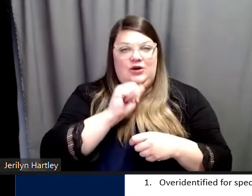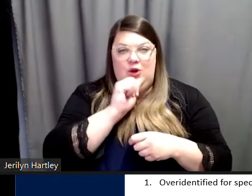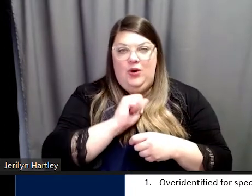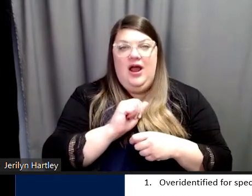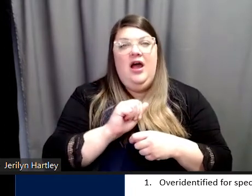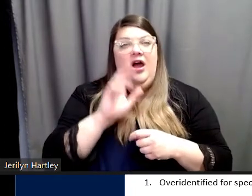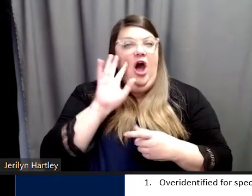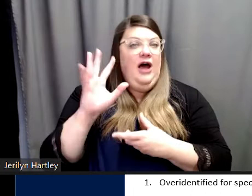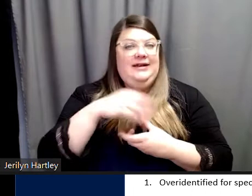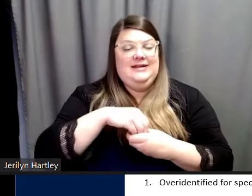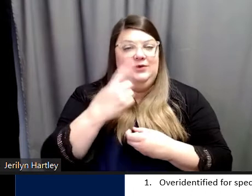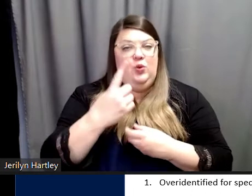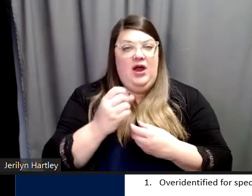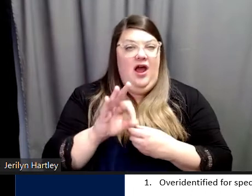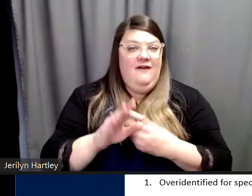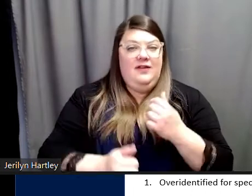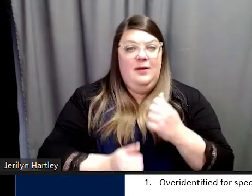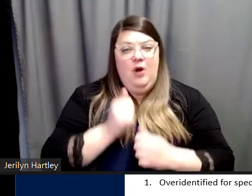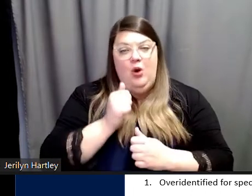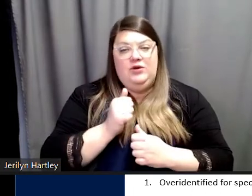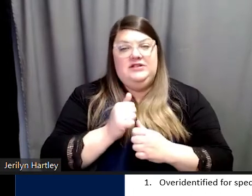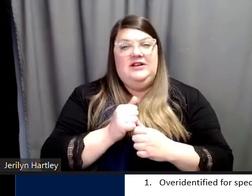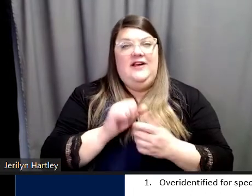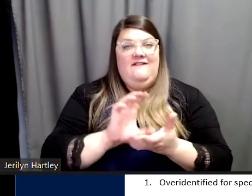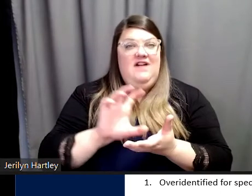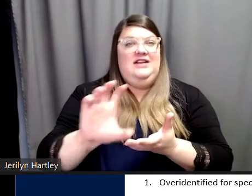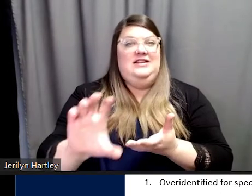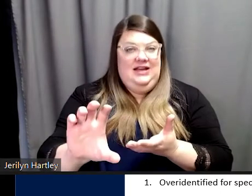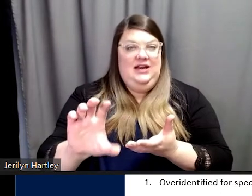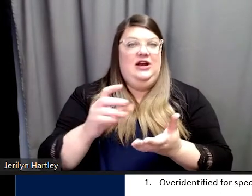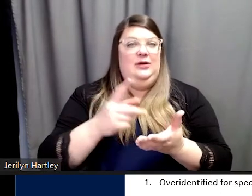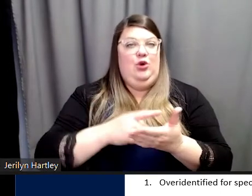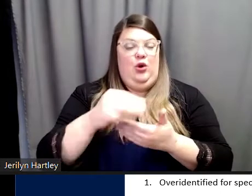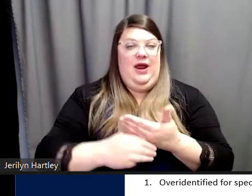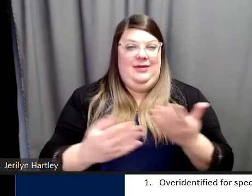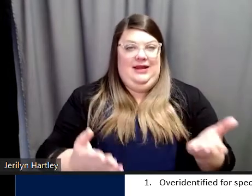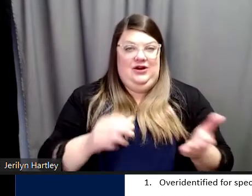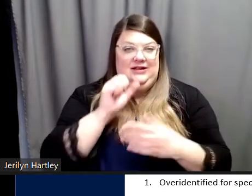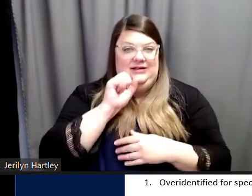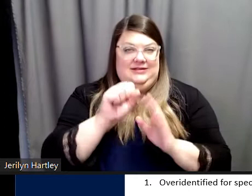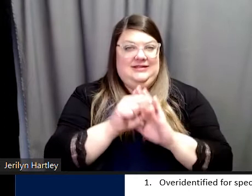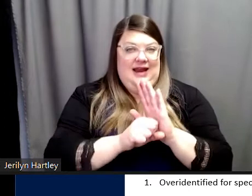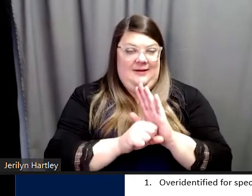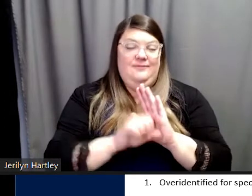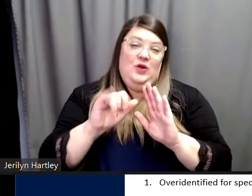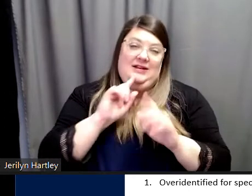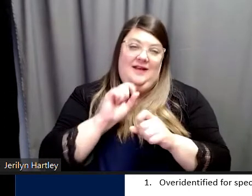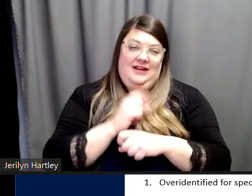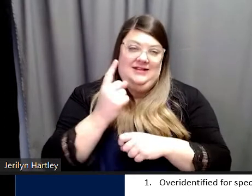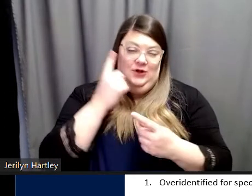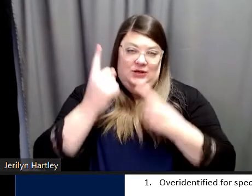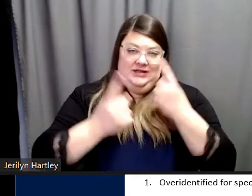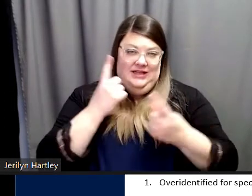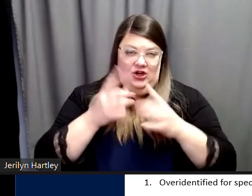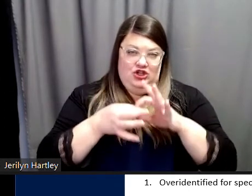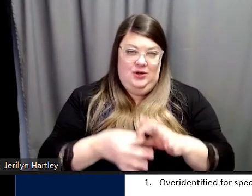of the most, they have one of the most funded programming in the state. So that is definitely something to consider in